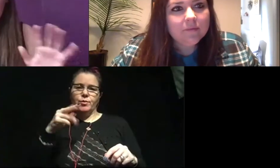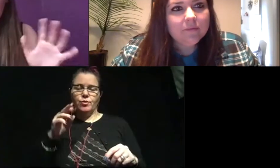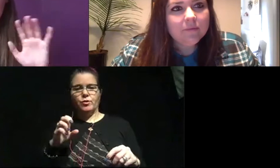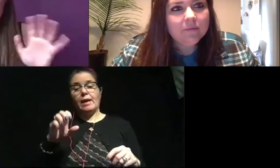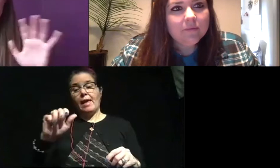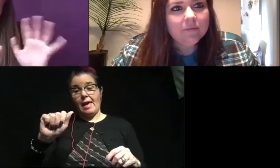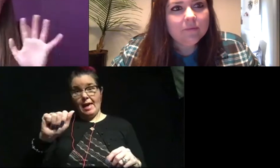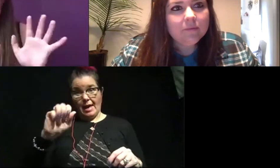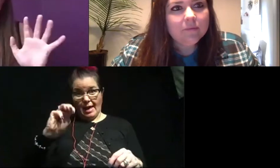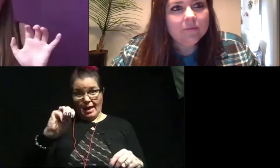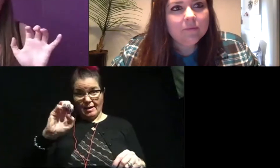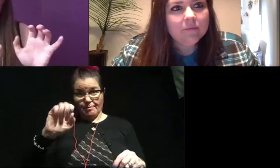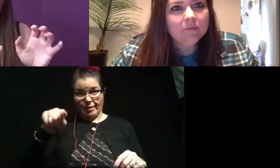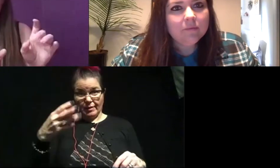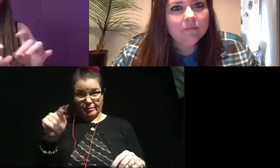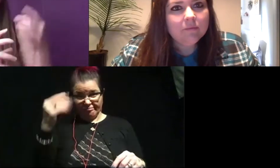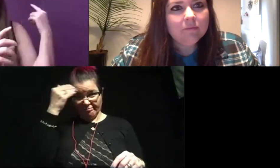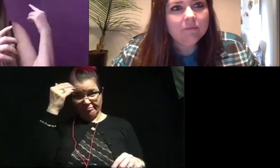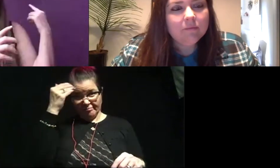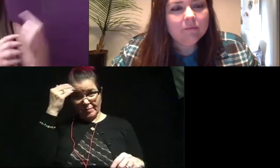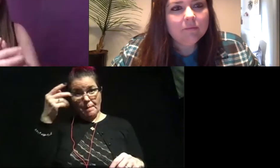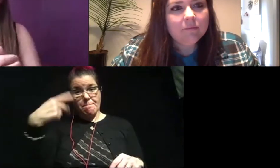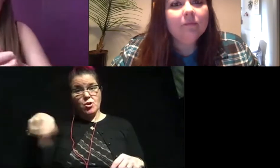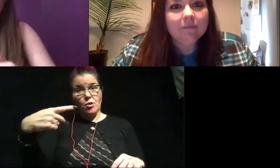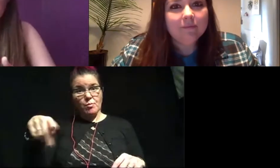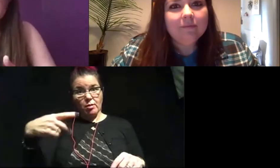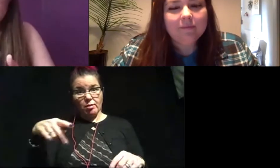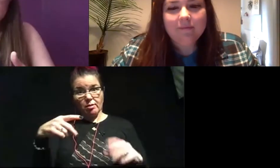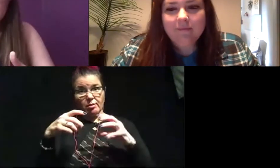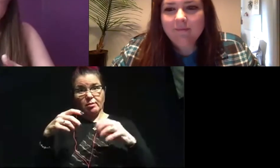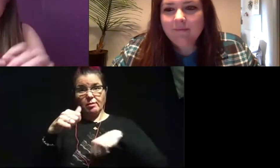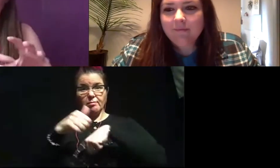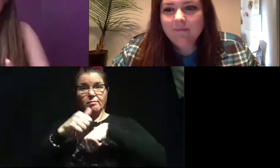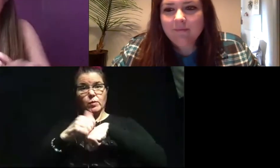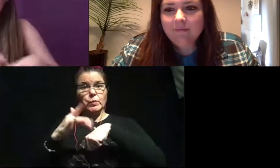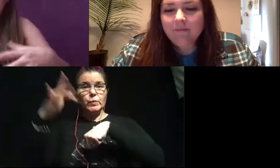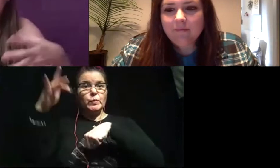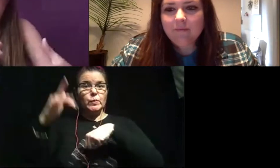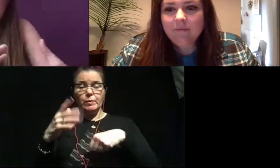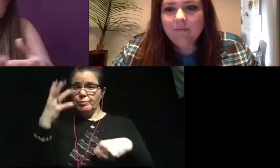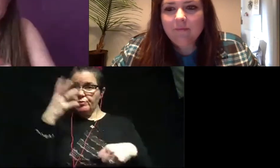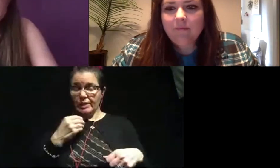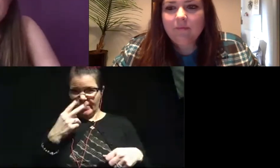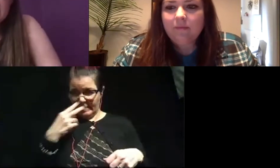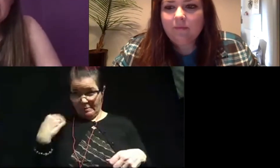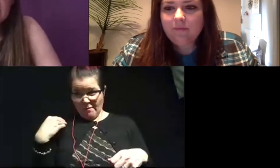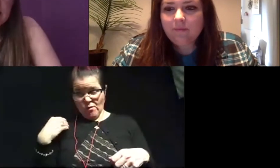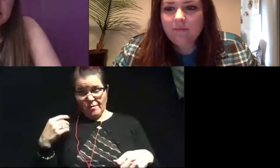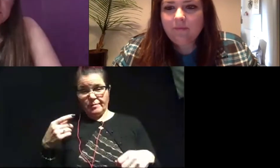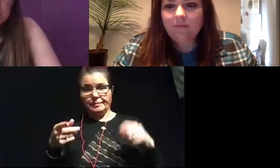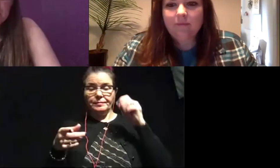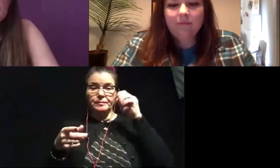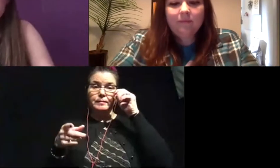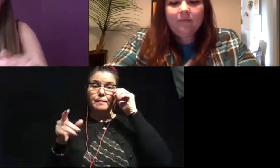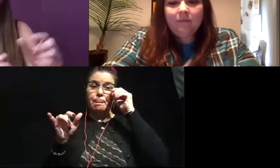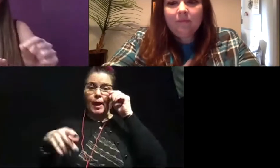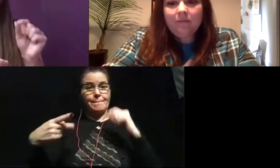does everybody, can you picture amethyst a little bit? It's that purple mineral that you see a lot of the times. It's that really pretty purple rock. And that is